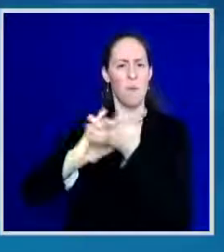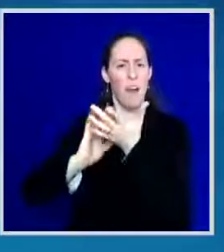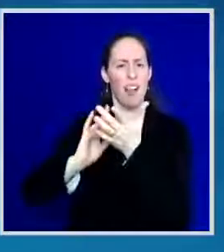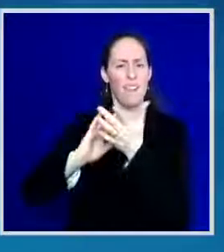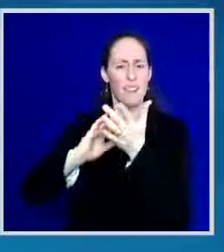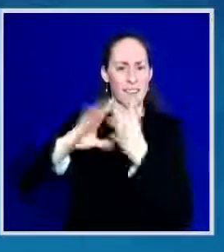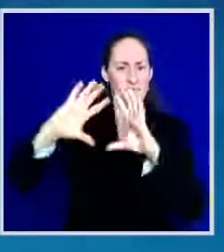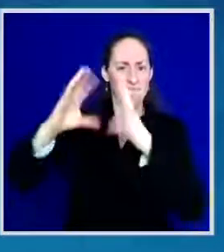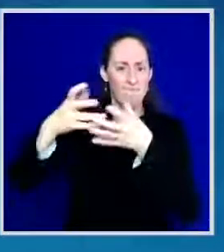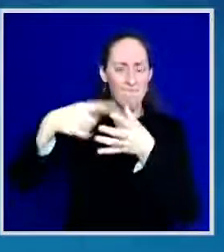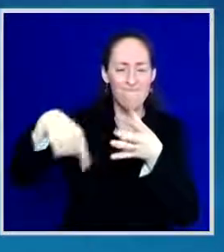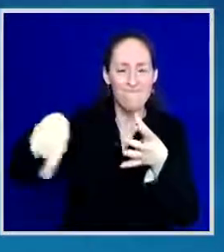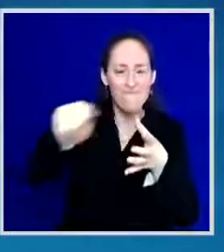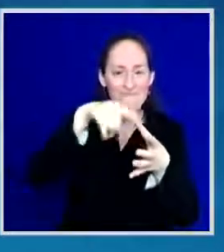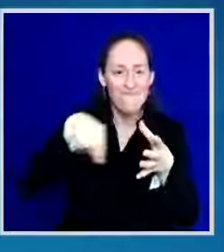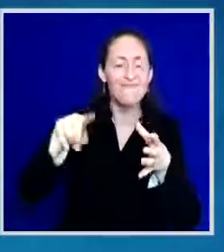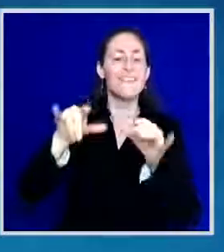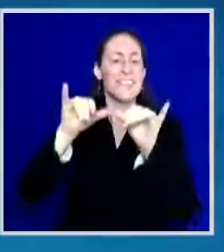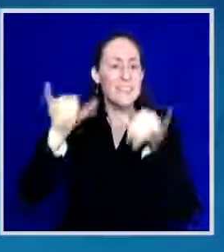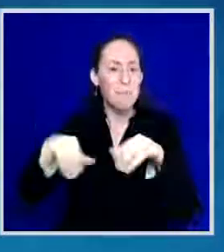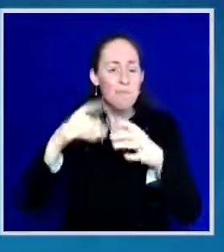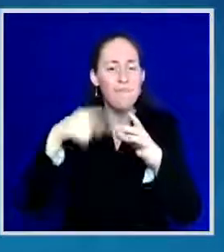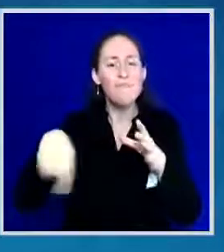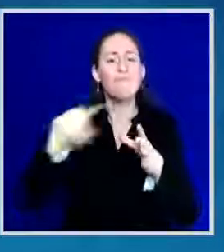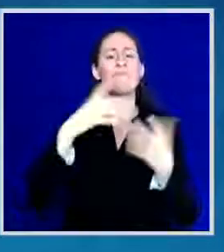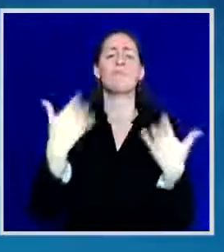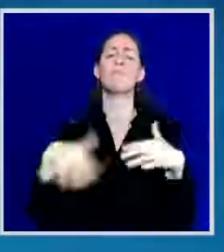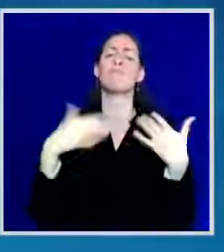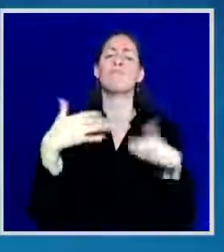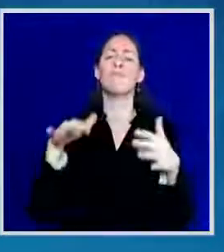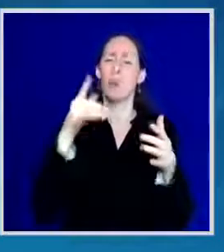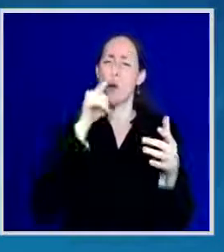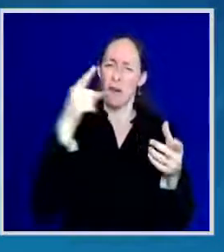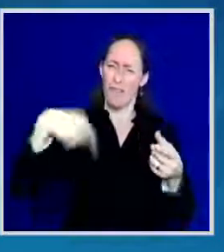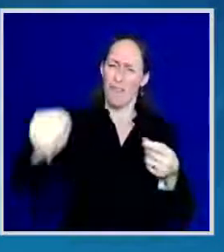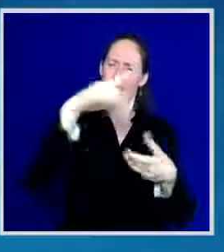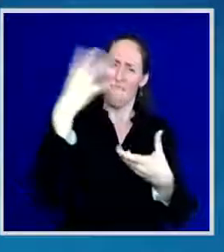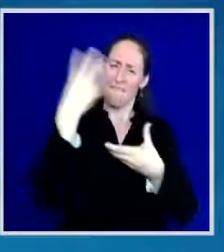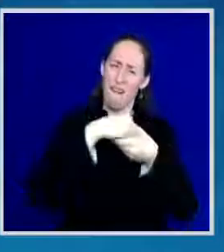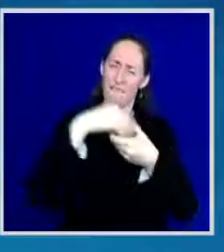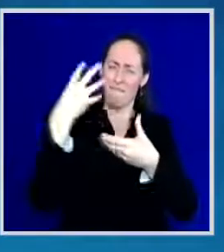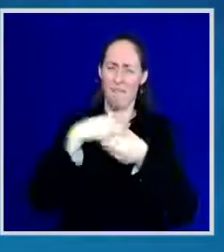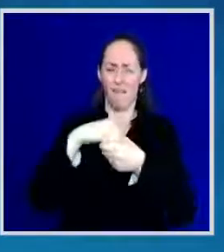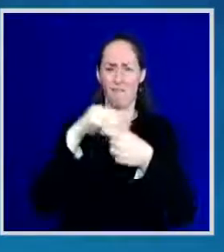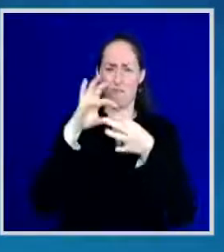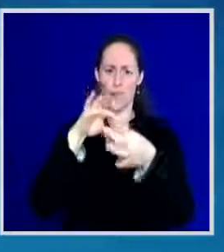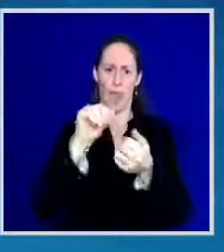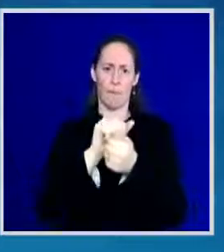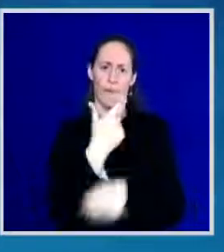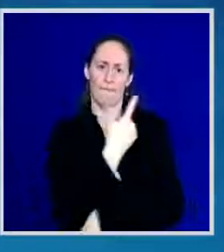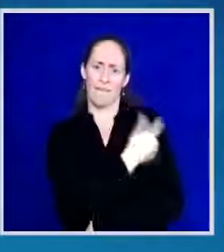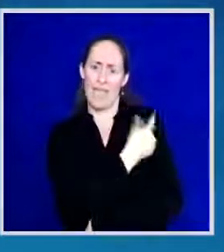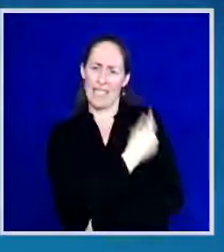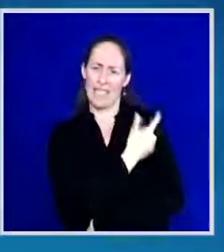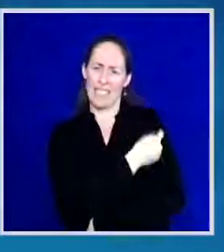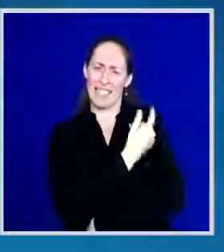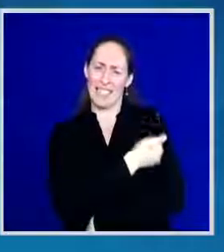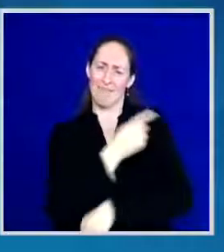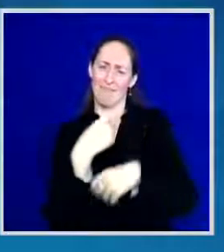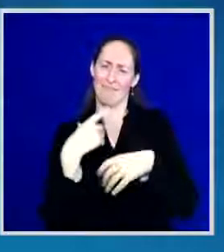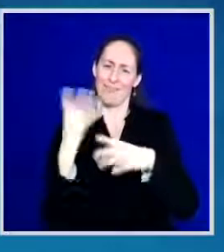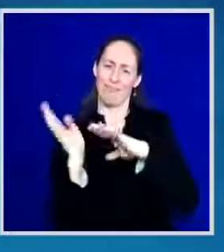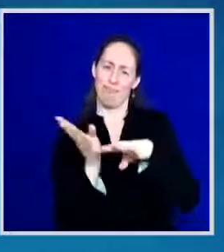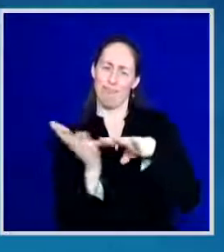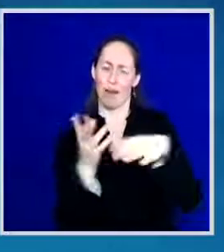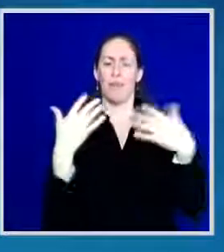who's part of this team to get vaccines into people's arms so they and everybody else can be safer.